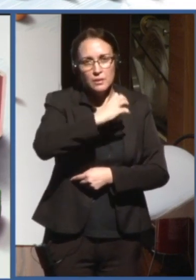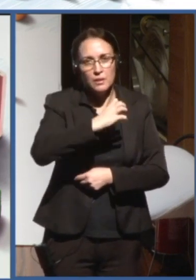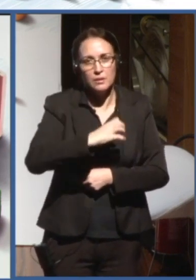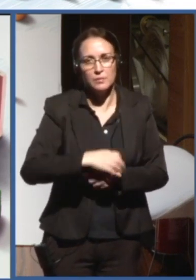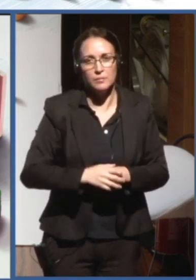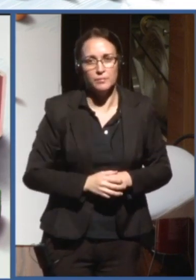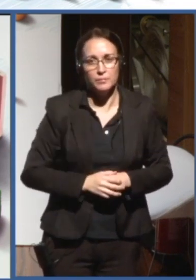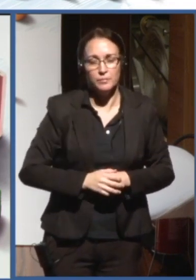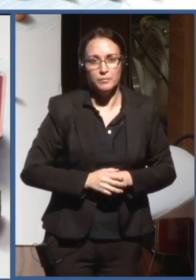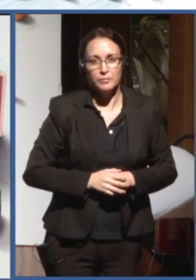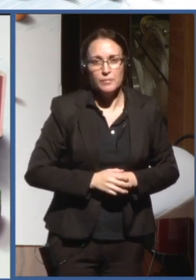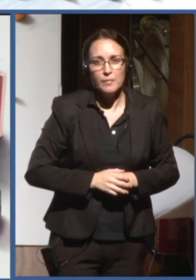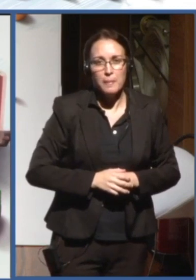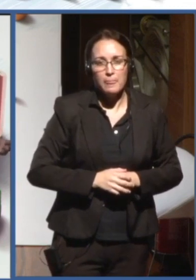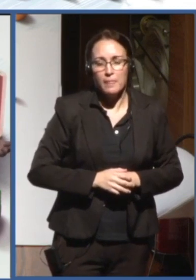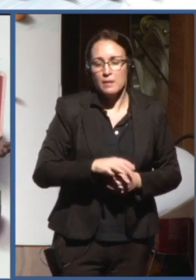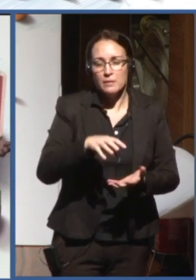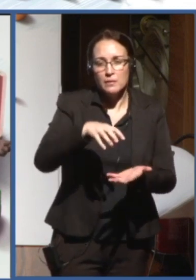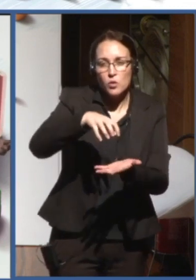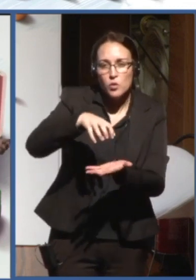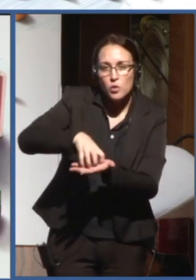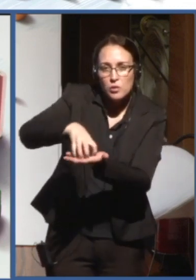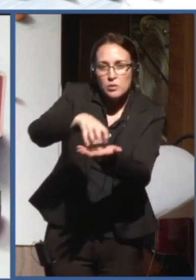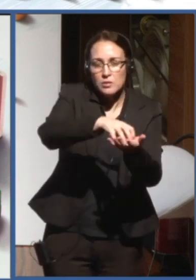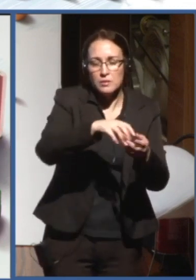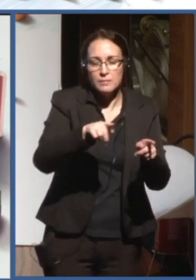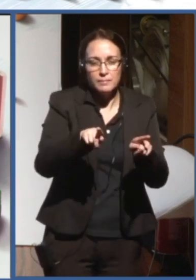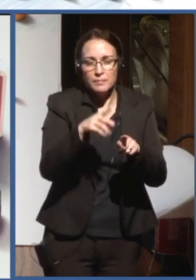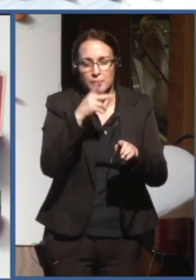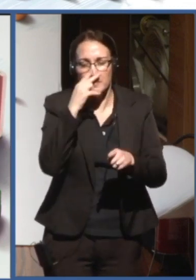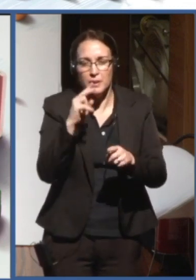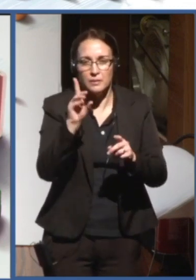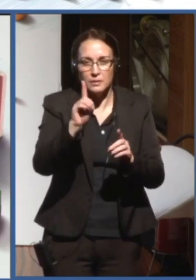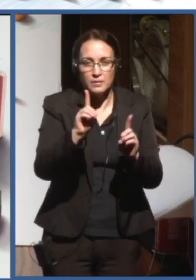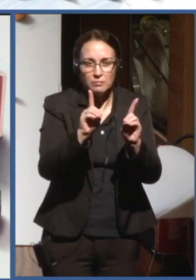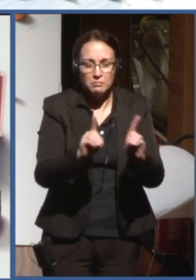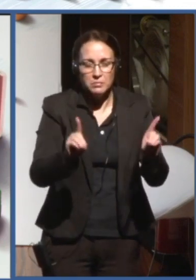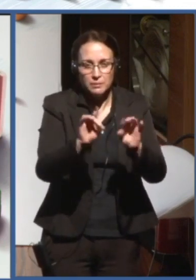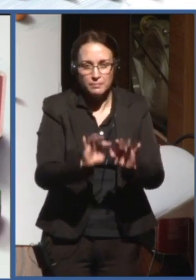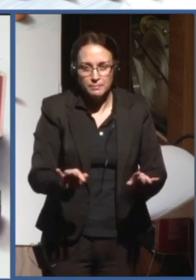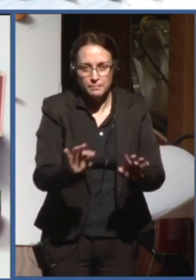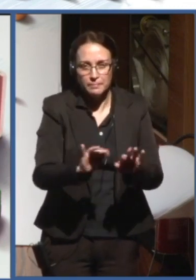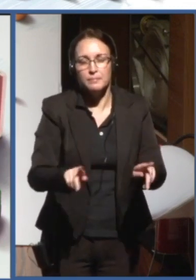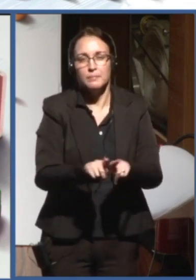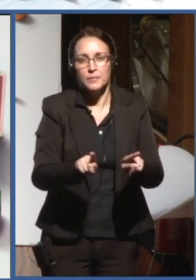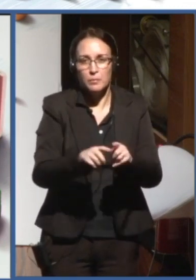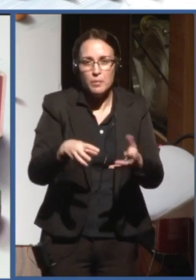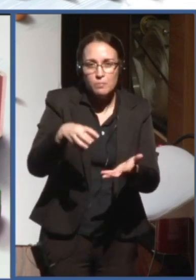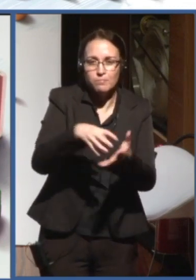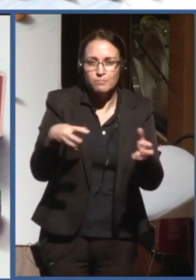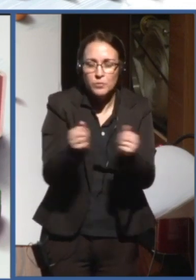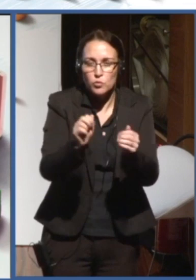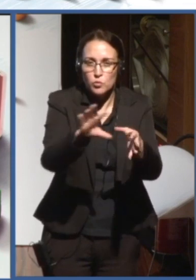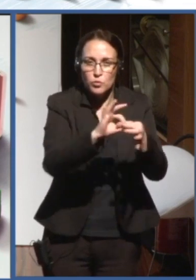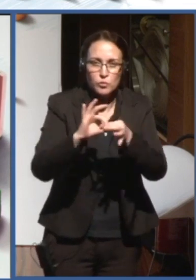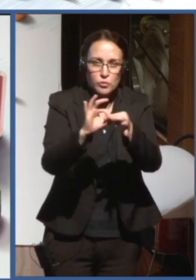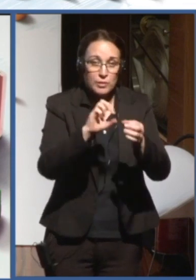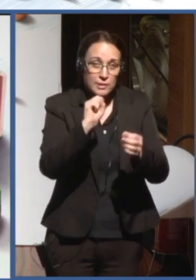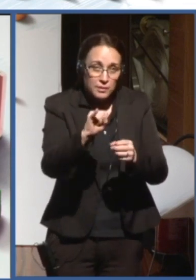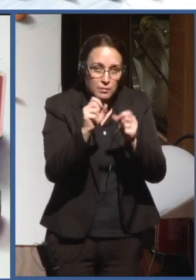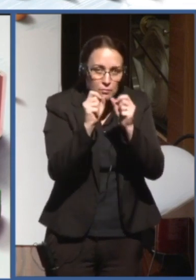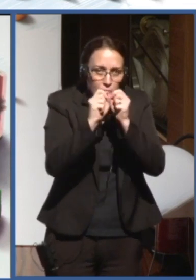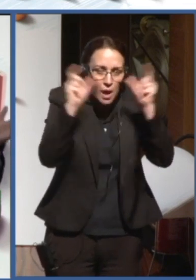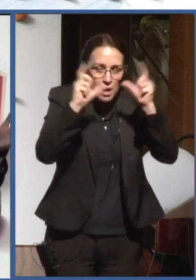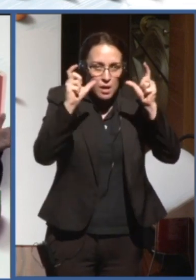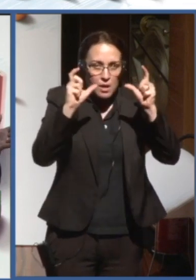view, it is a kind of colonization digital. In fact, I see, today, if we don't wake up, we will be colonists